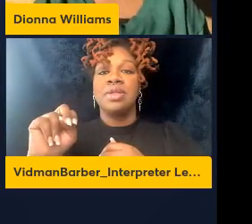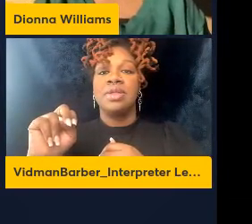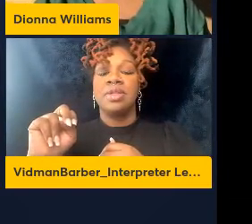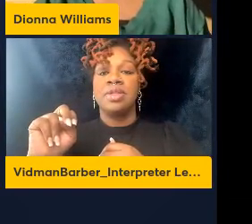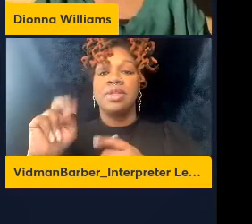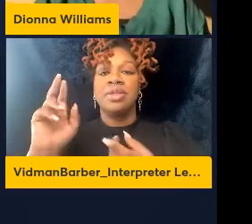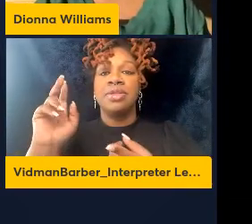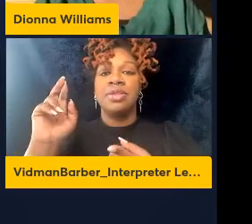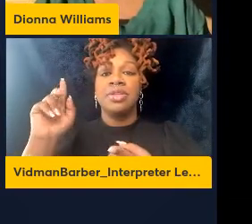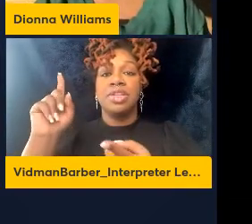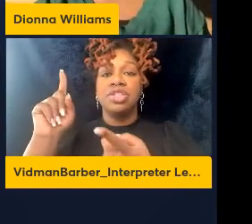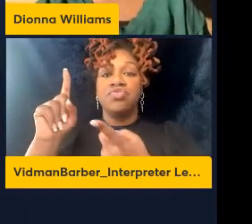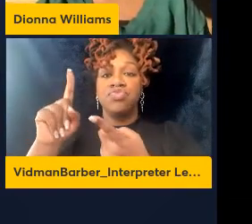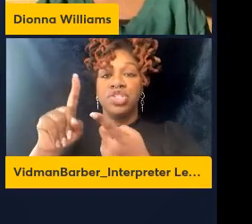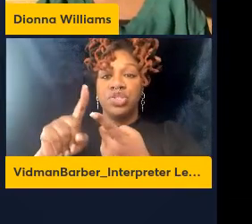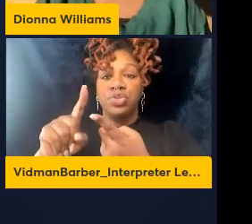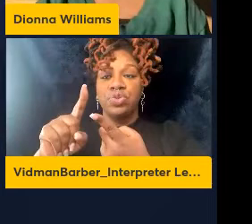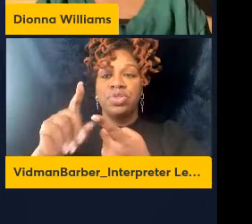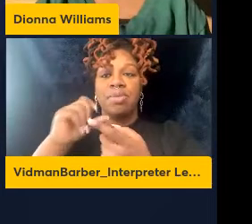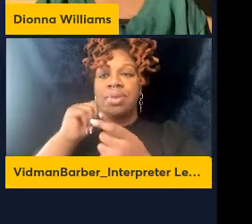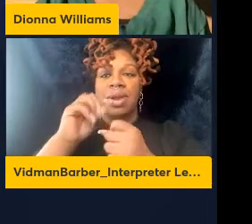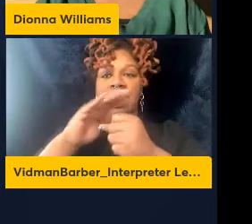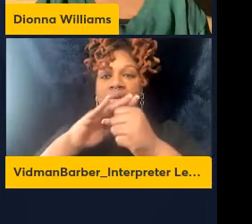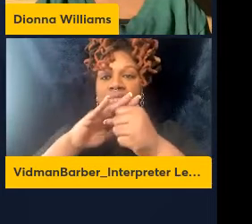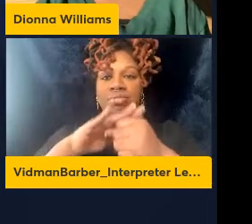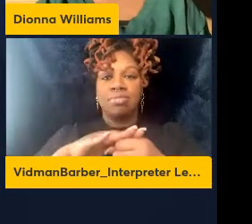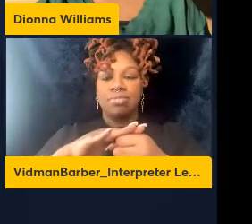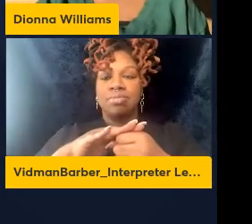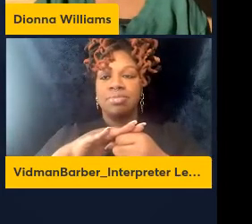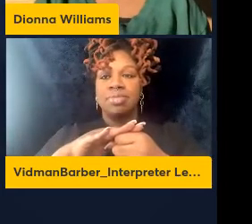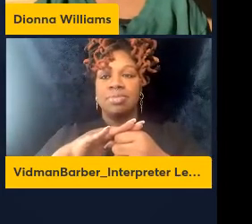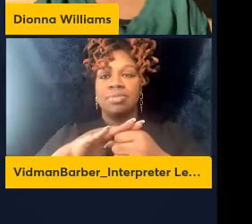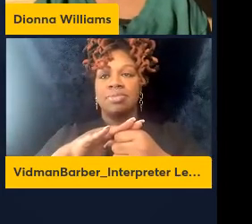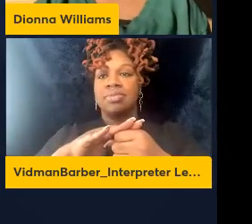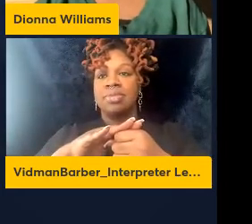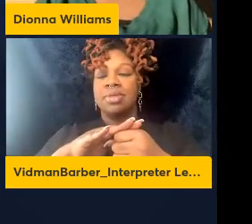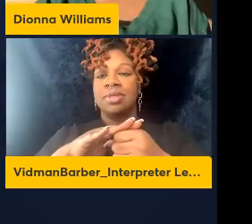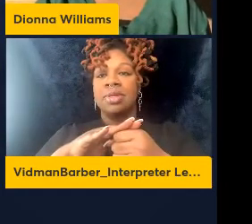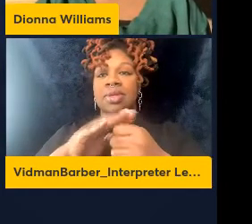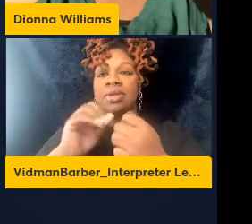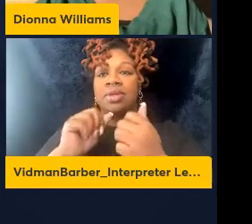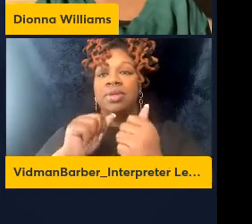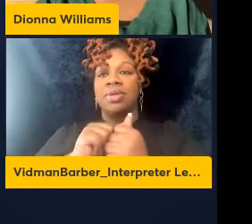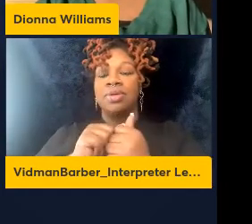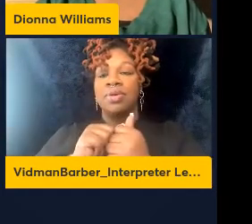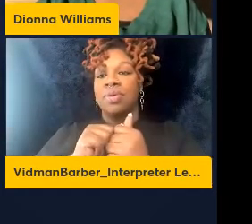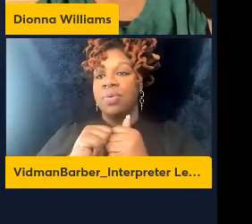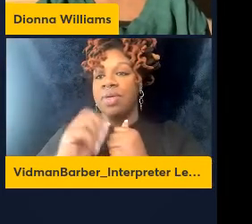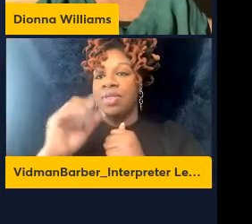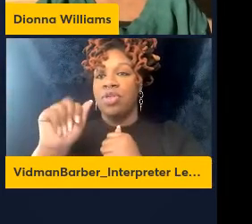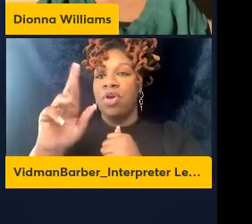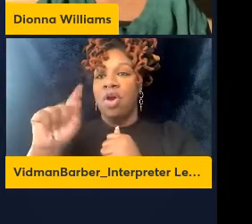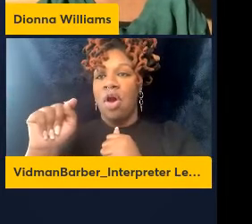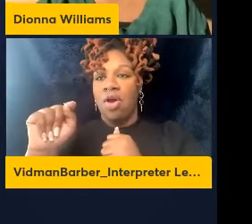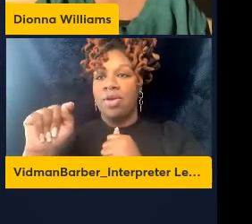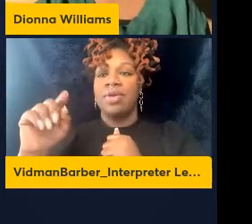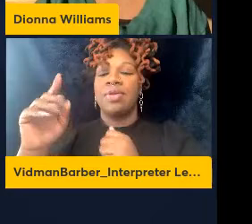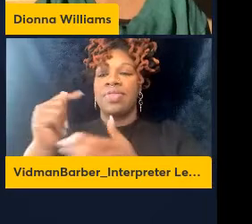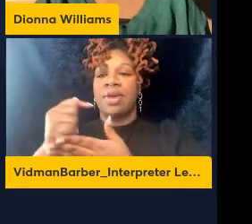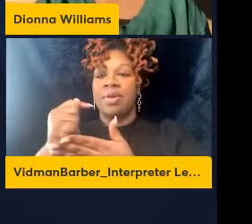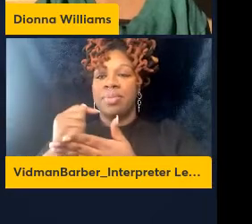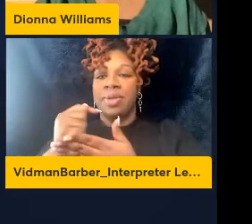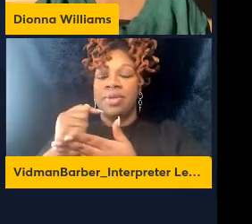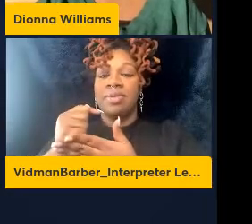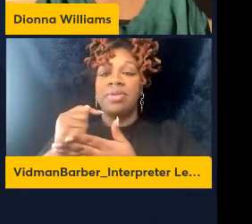of being suppressed with ART therapies. And so we can even look in the brain itself and find macrophagia and microglia